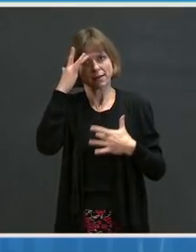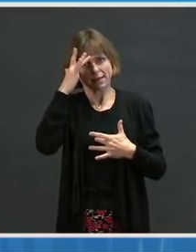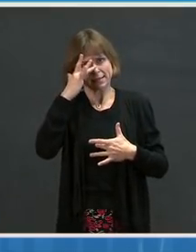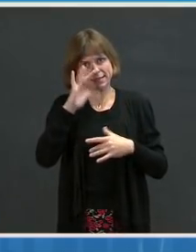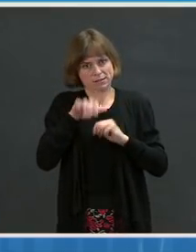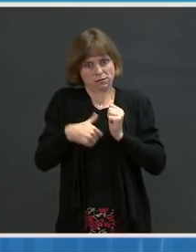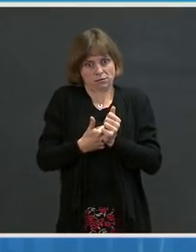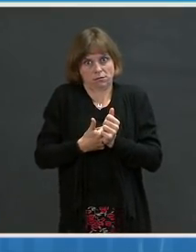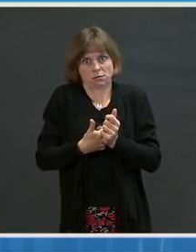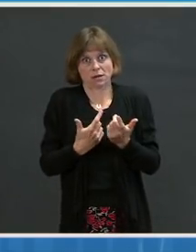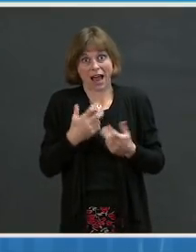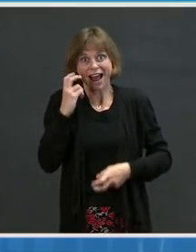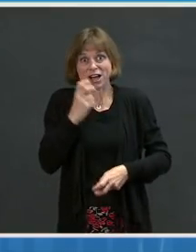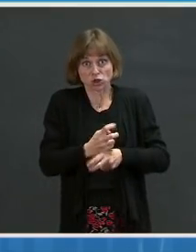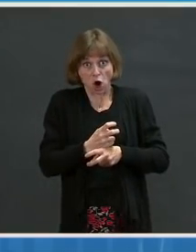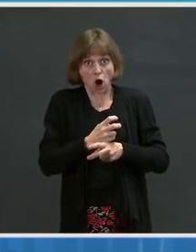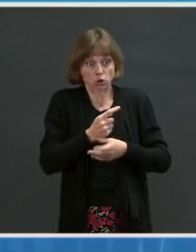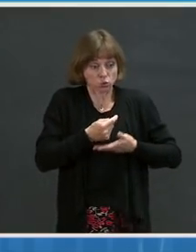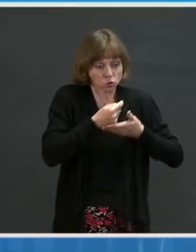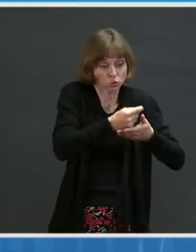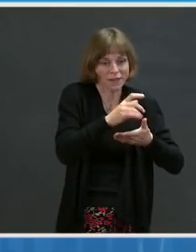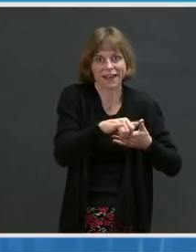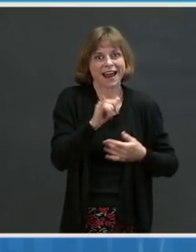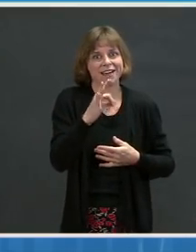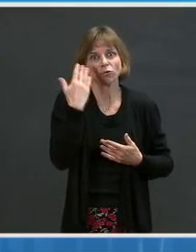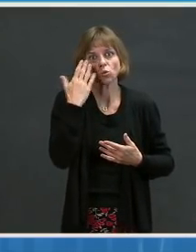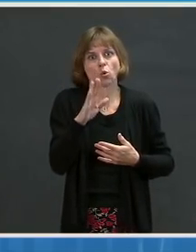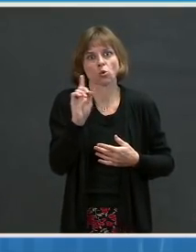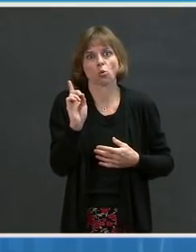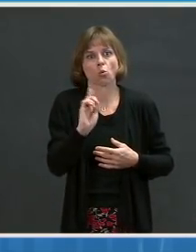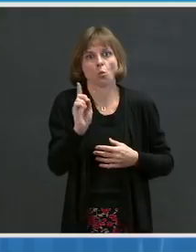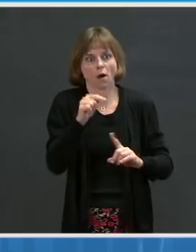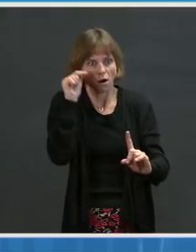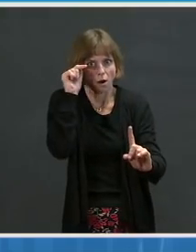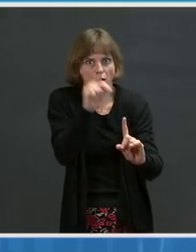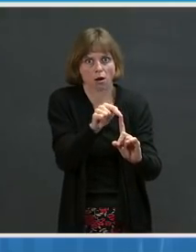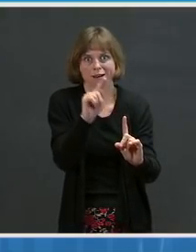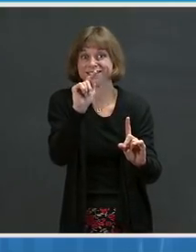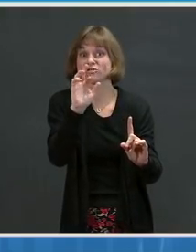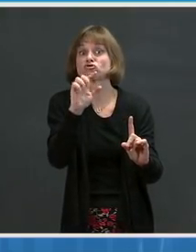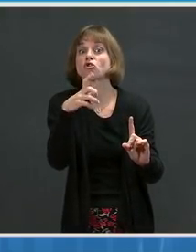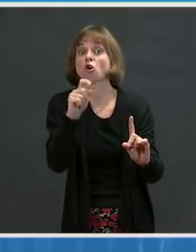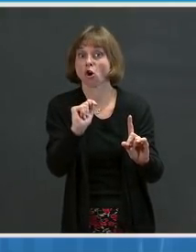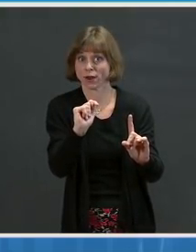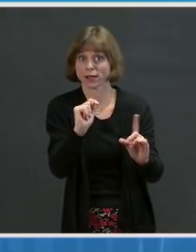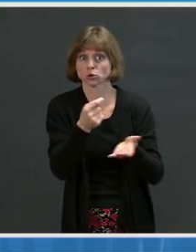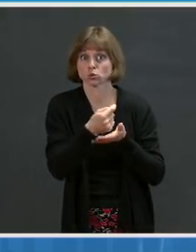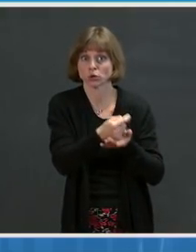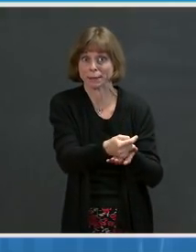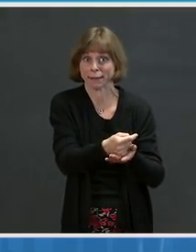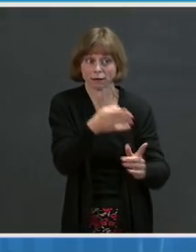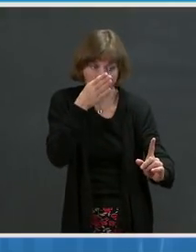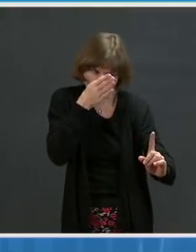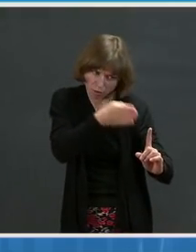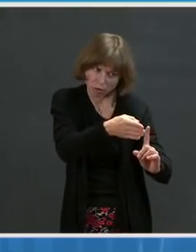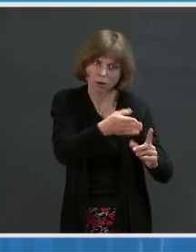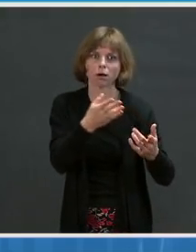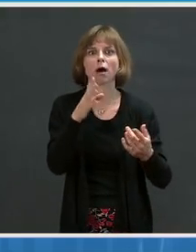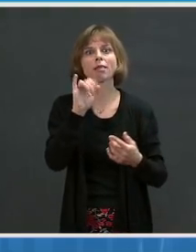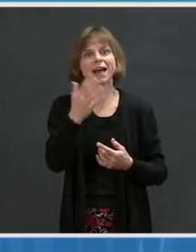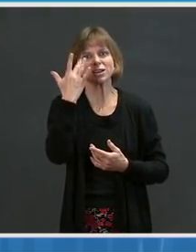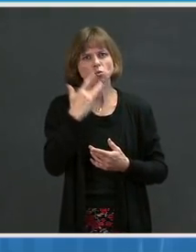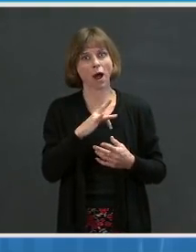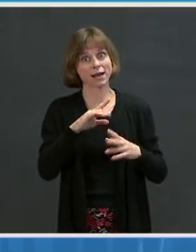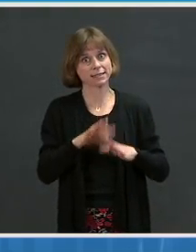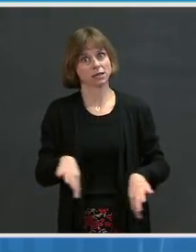when you don't know what the target of the treatment is. And that's the reason why it's extremely important to take a look at these individuals,